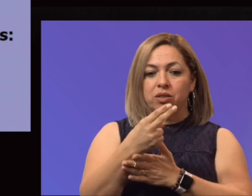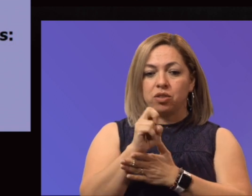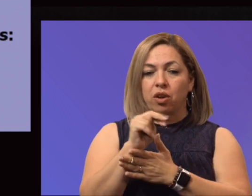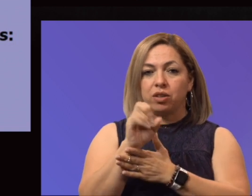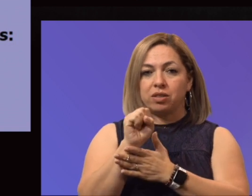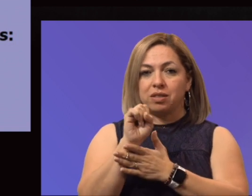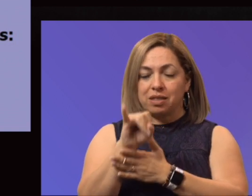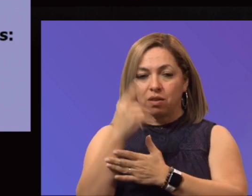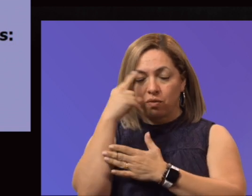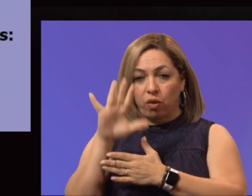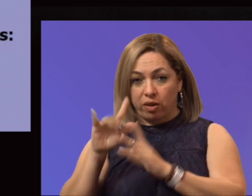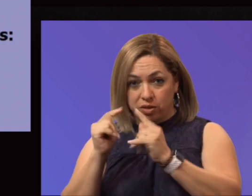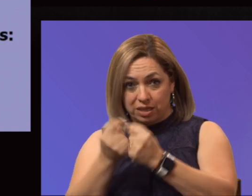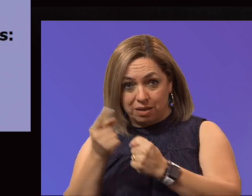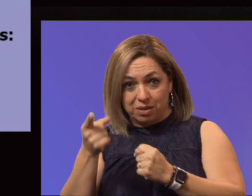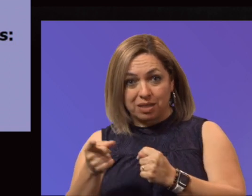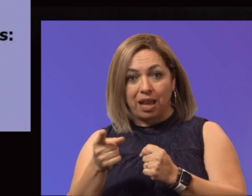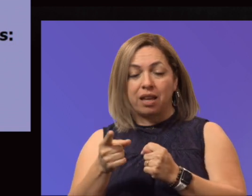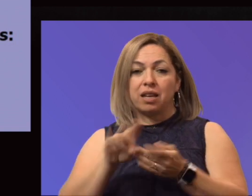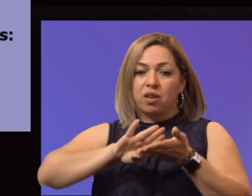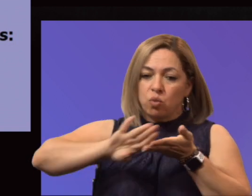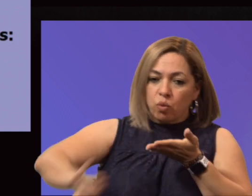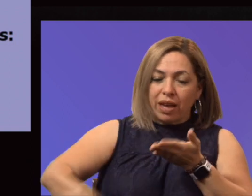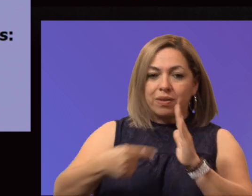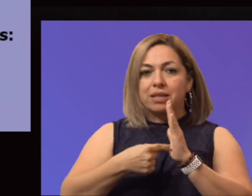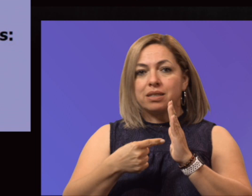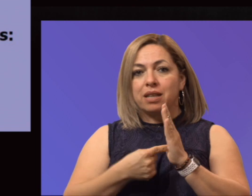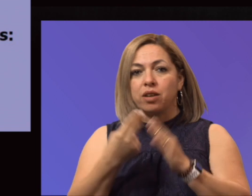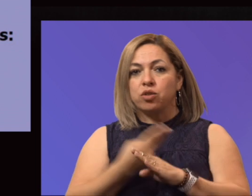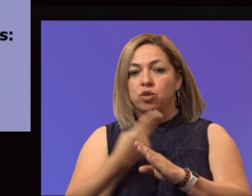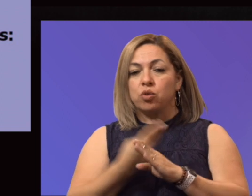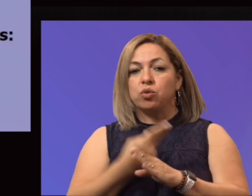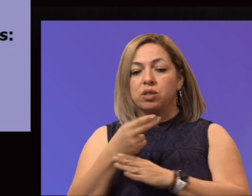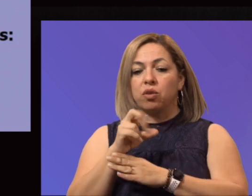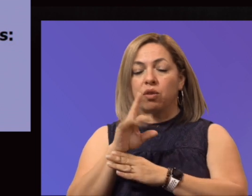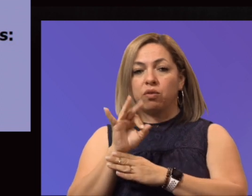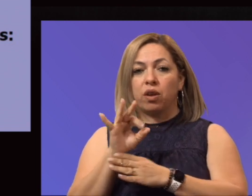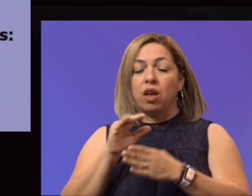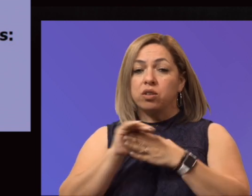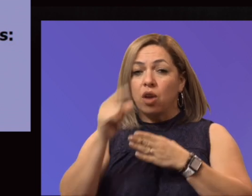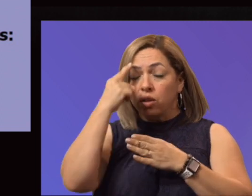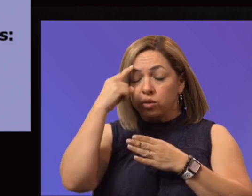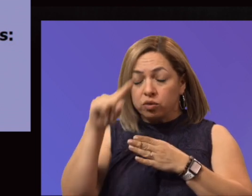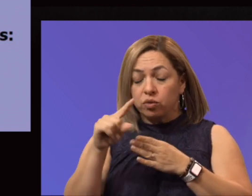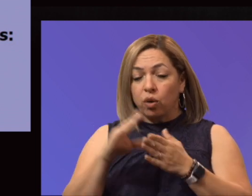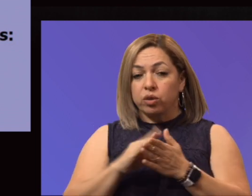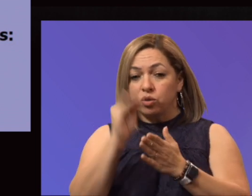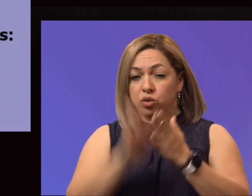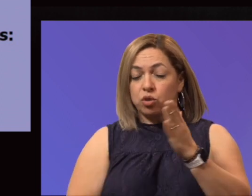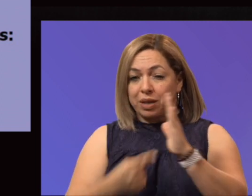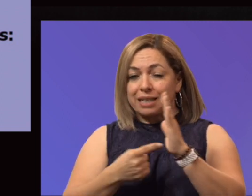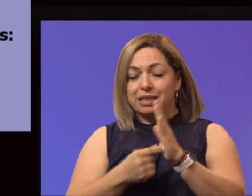action of waiving that debt or utilizing HEERF dollars for the student debt was applauded by Secretary Cardona in D